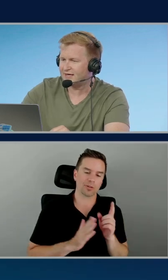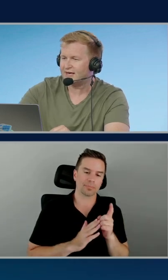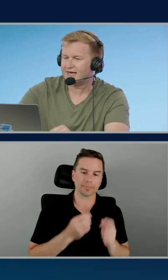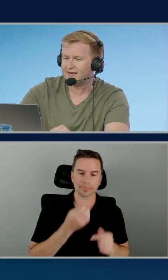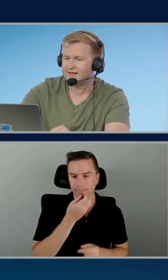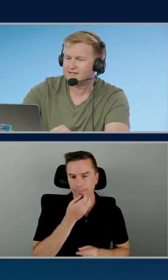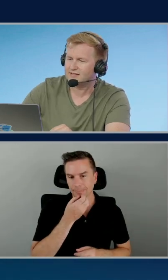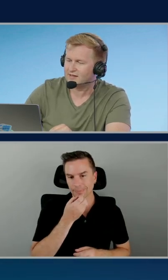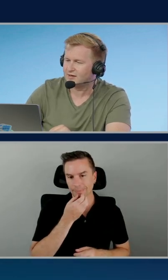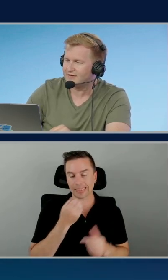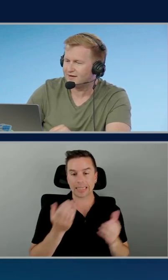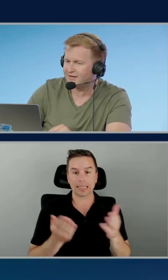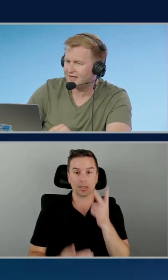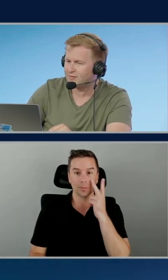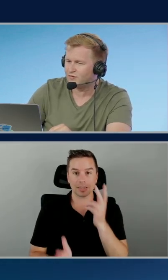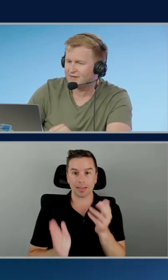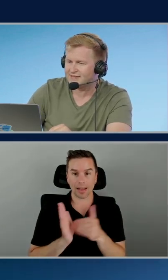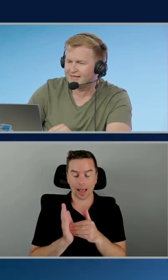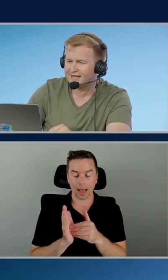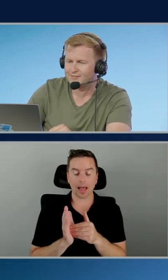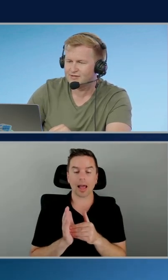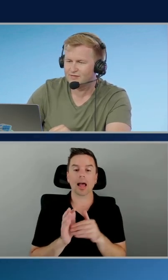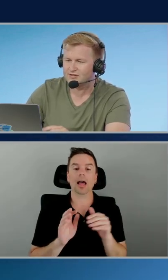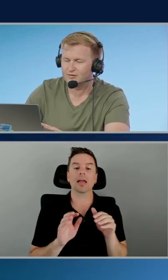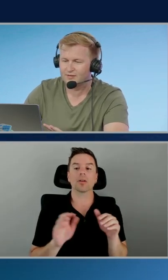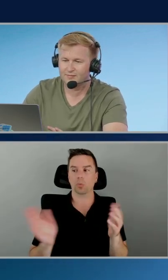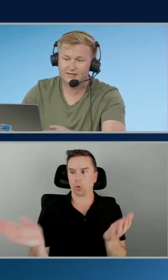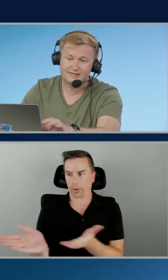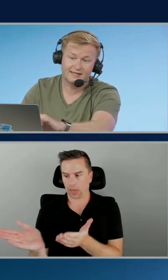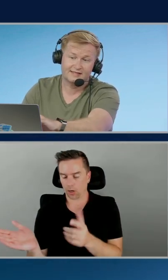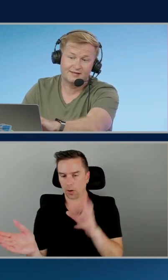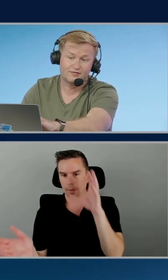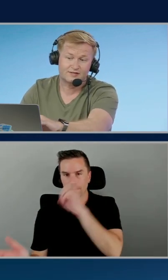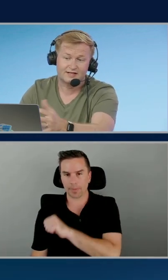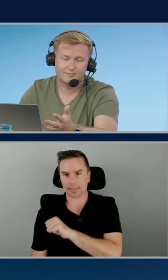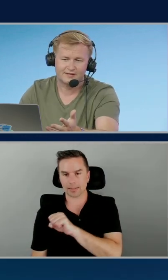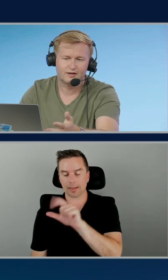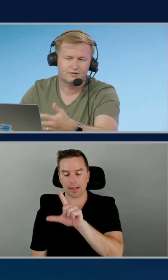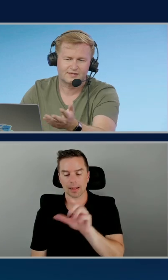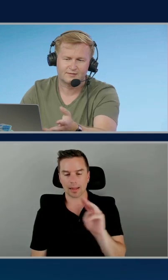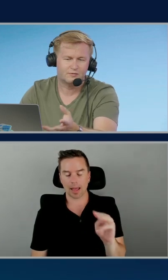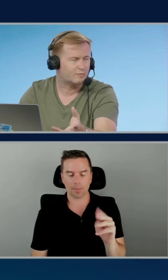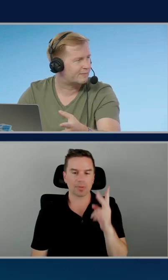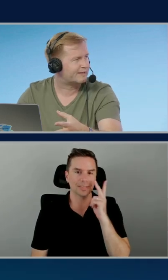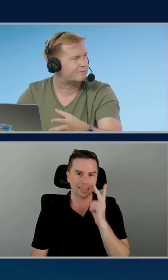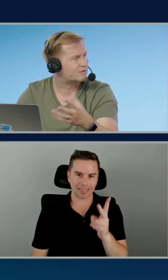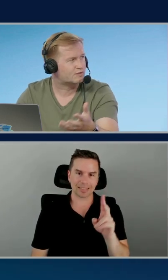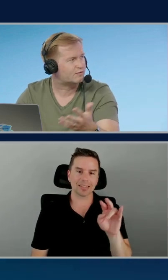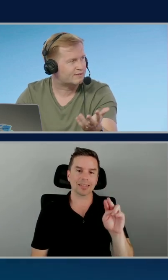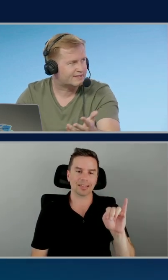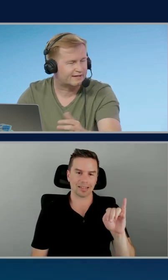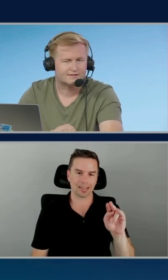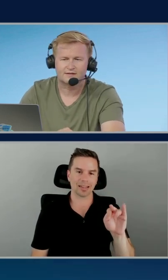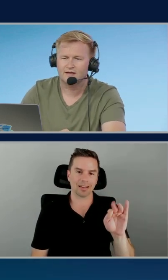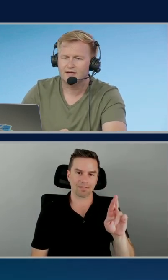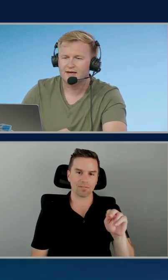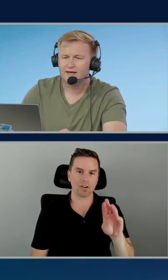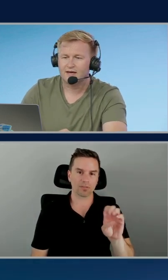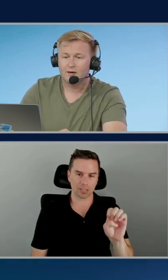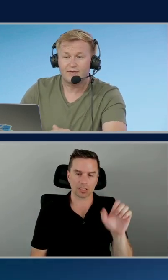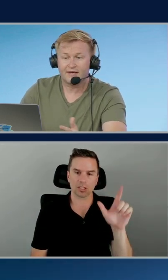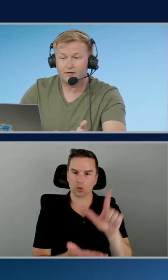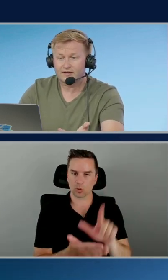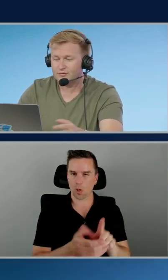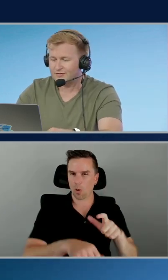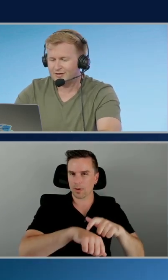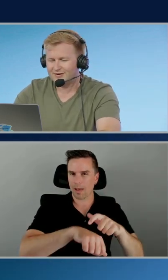We can see here again, it's come down here and we've missed the LLM service. So we can see that in the inference time being low. So it would normally be two, three seconds, right?